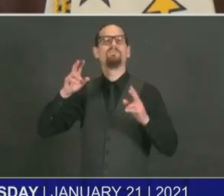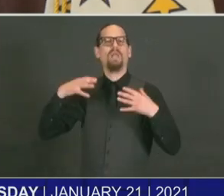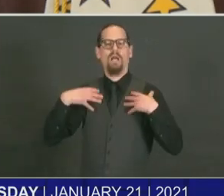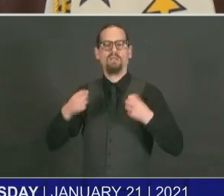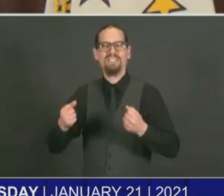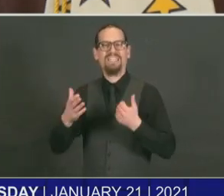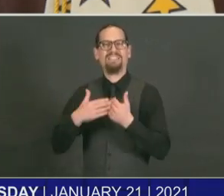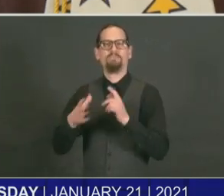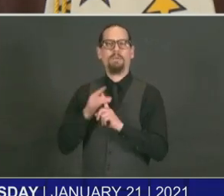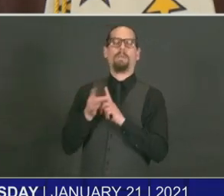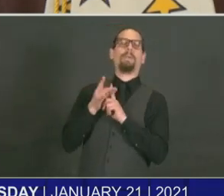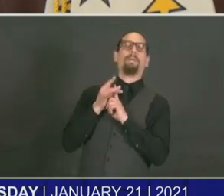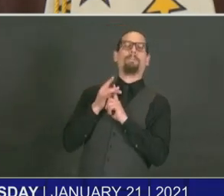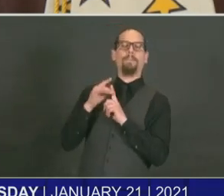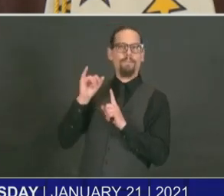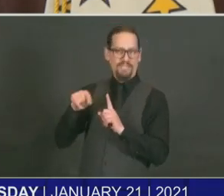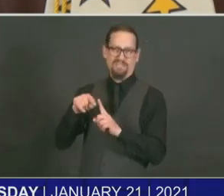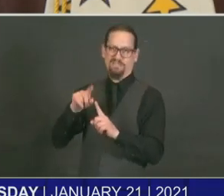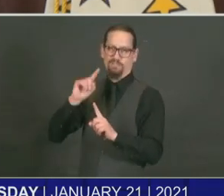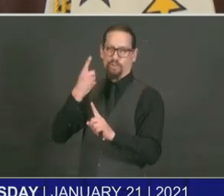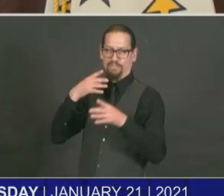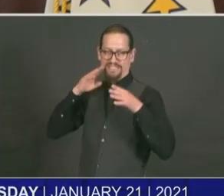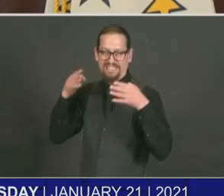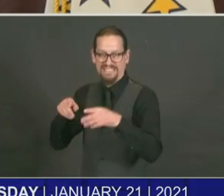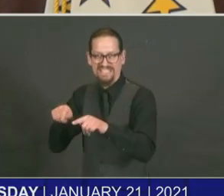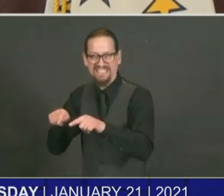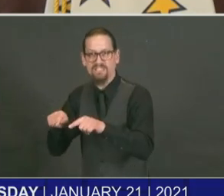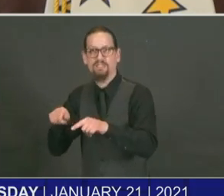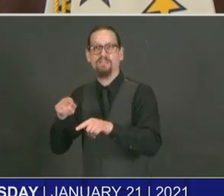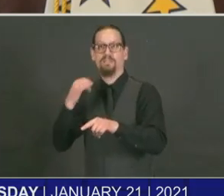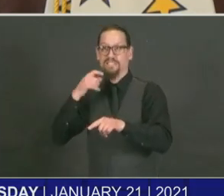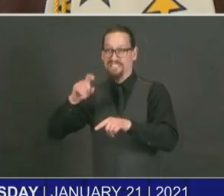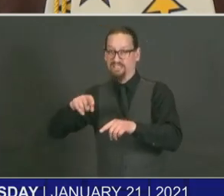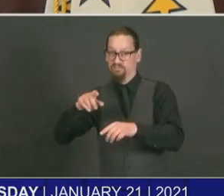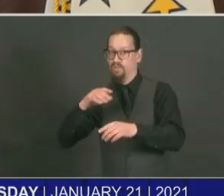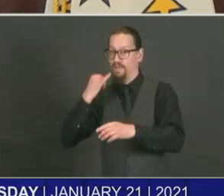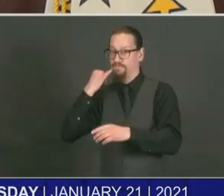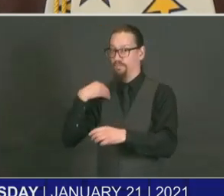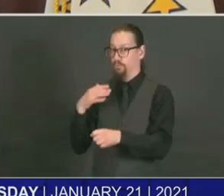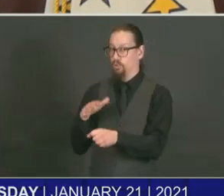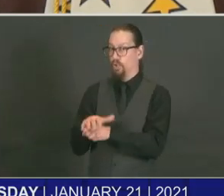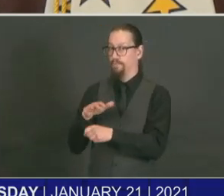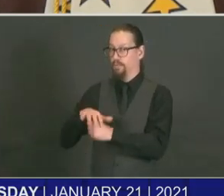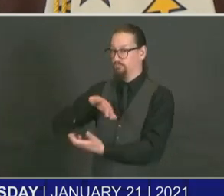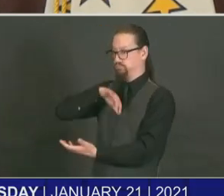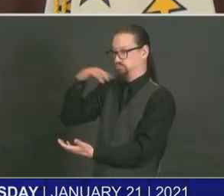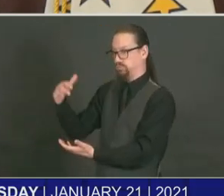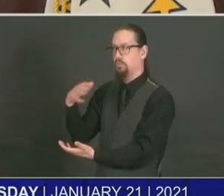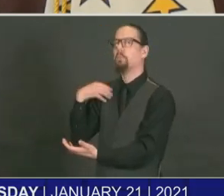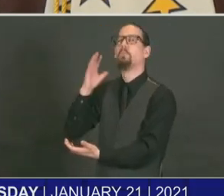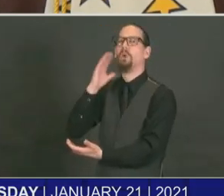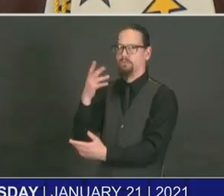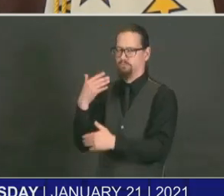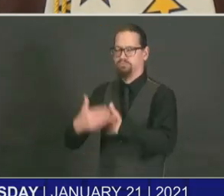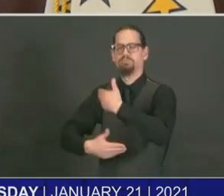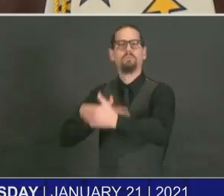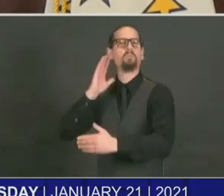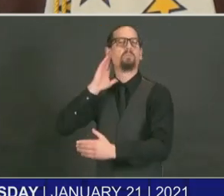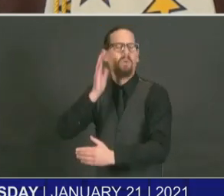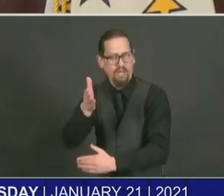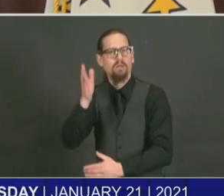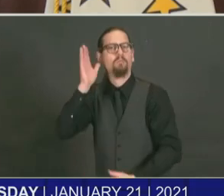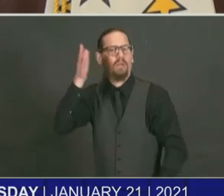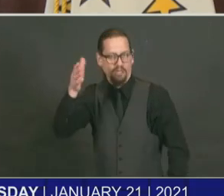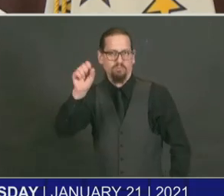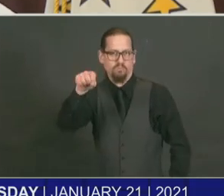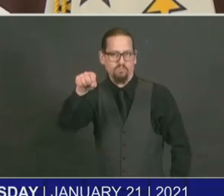vaccine for every person in Rhode Island who wants one in the future. In terms of the data on doses administered over the last week, we have been